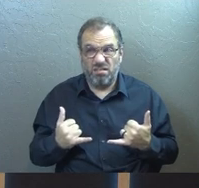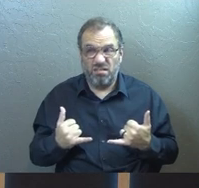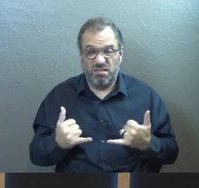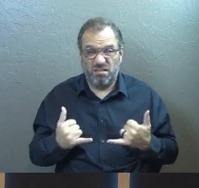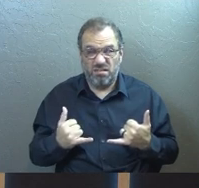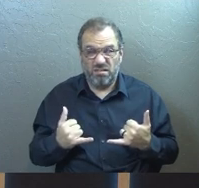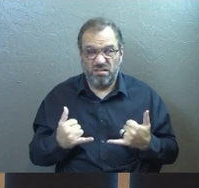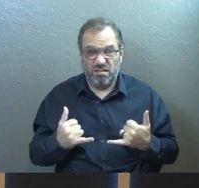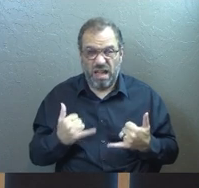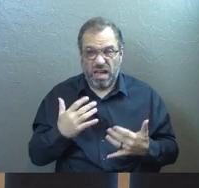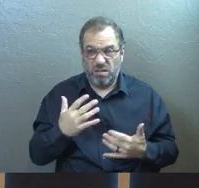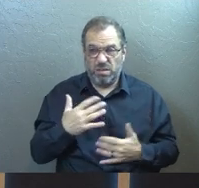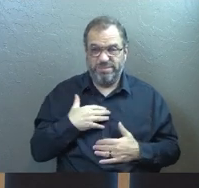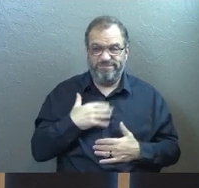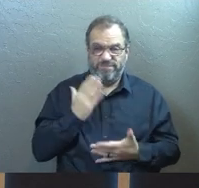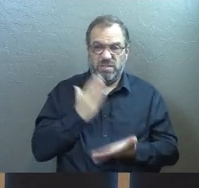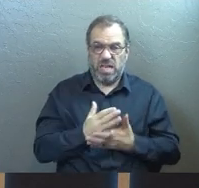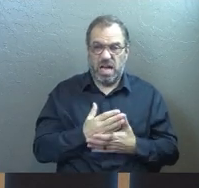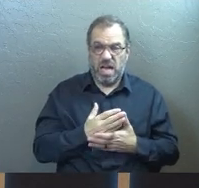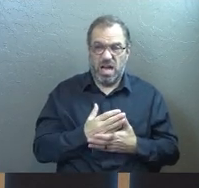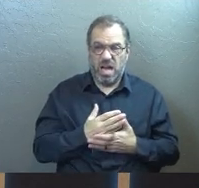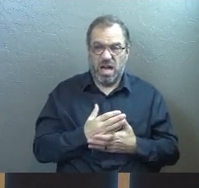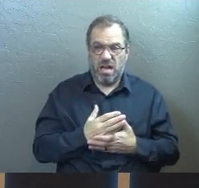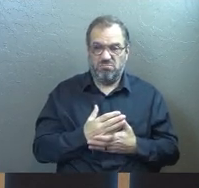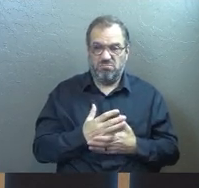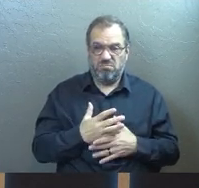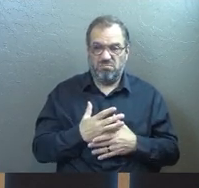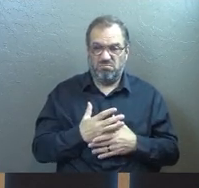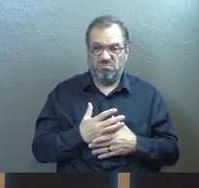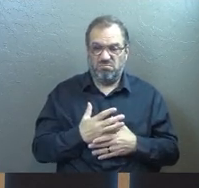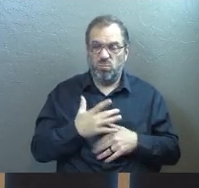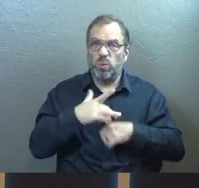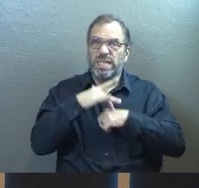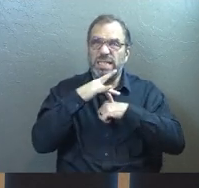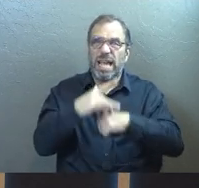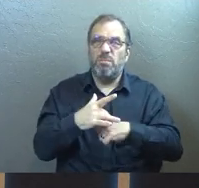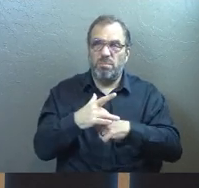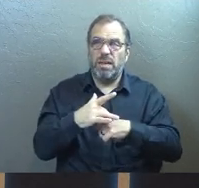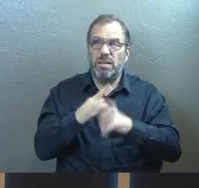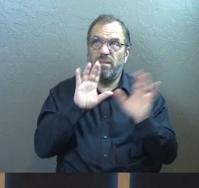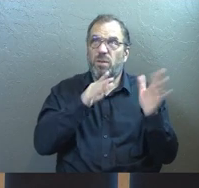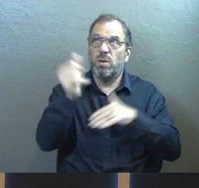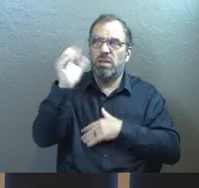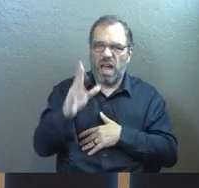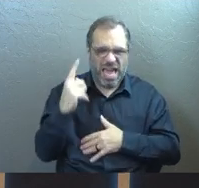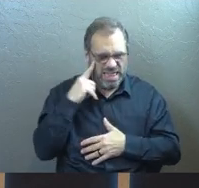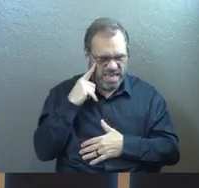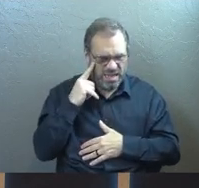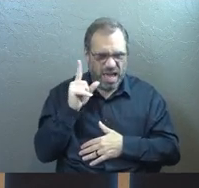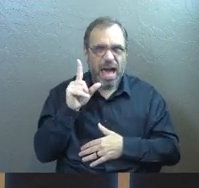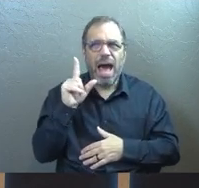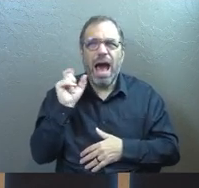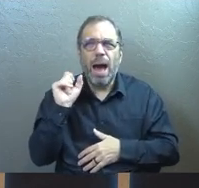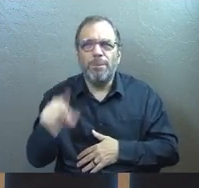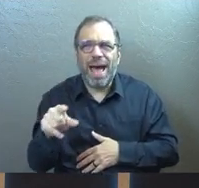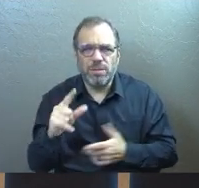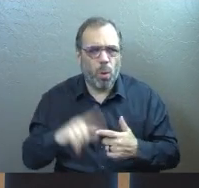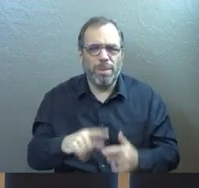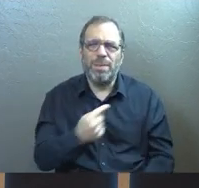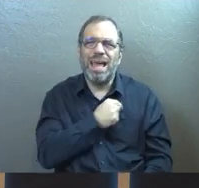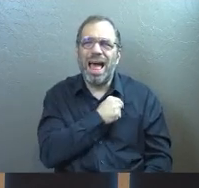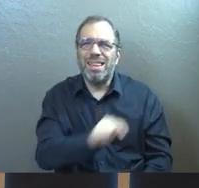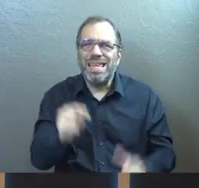How can we stop resentment and focus on God? I think a pastor wrote this question, or a